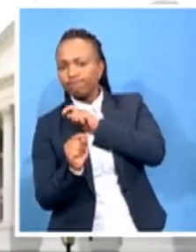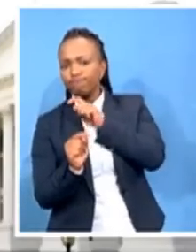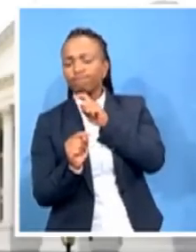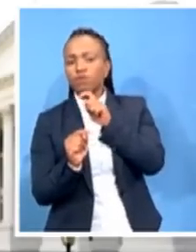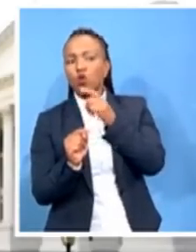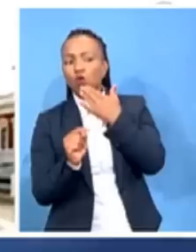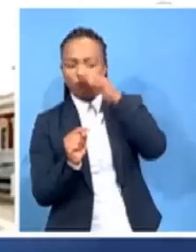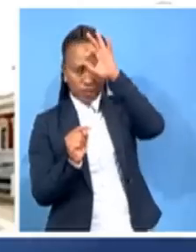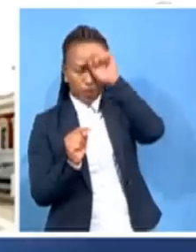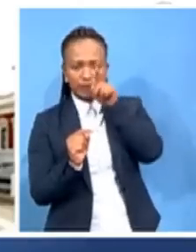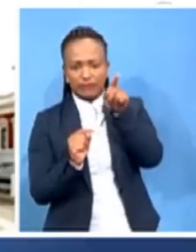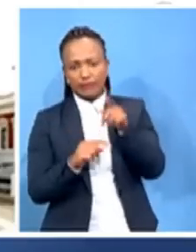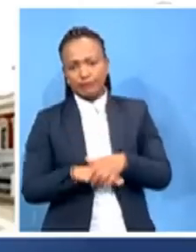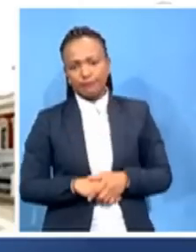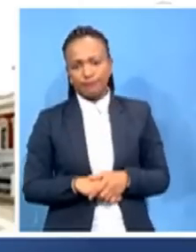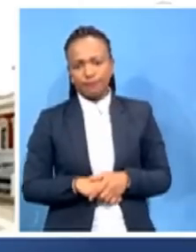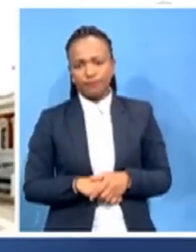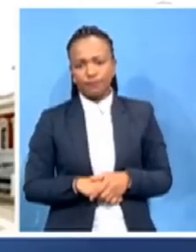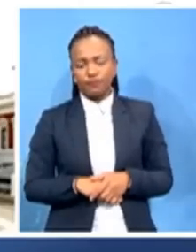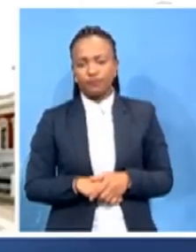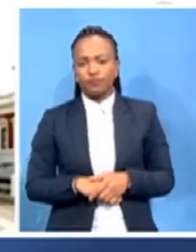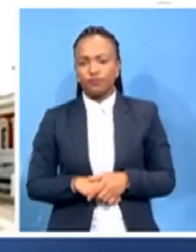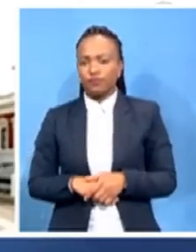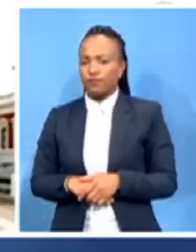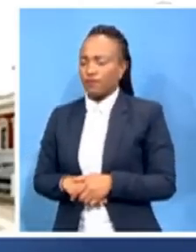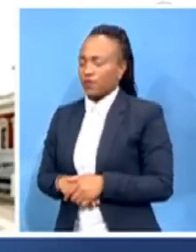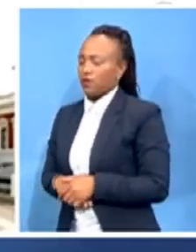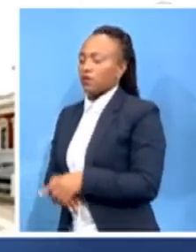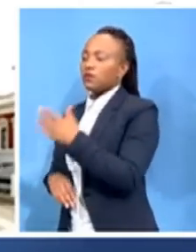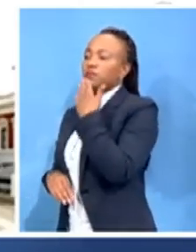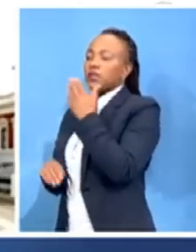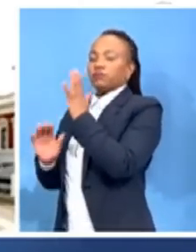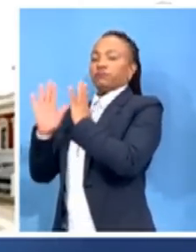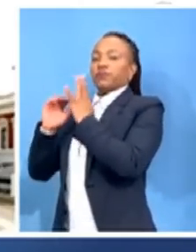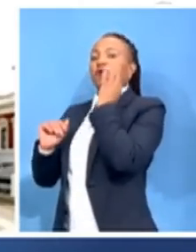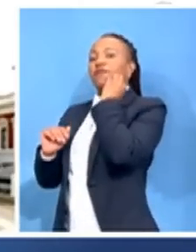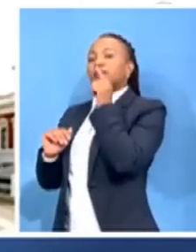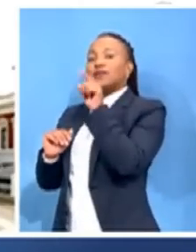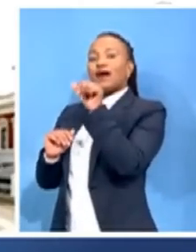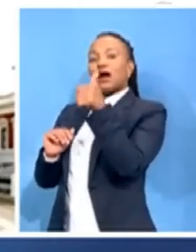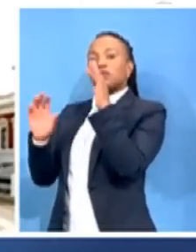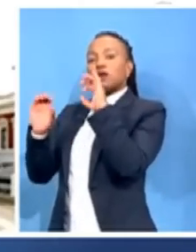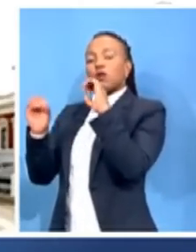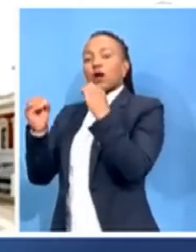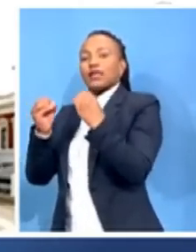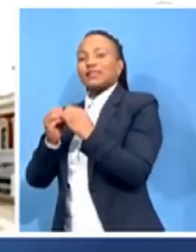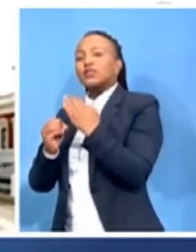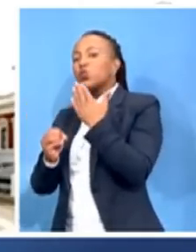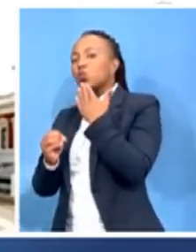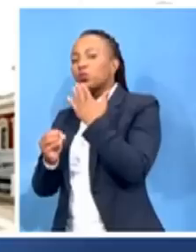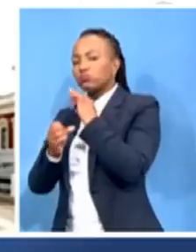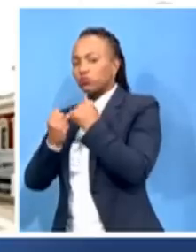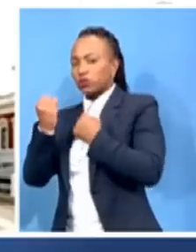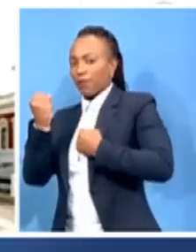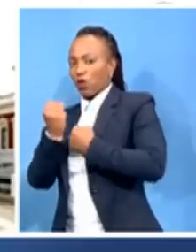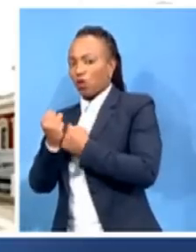Well, please give us the details then in terms of which other organizations will support the march and what other